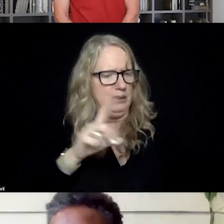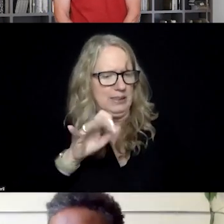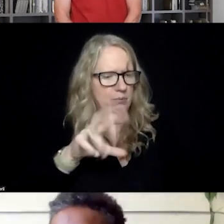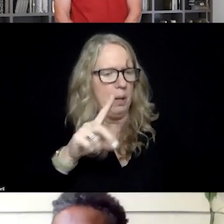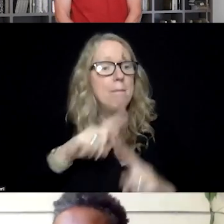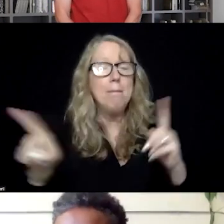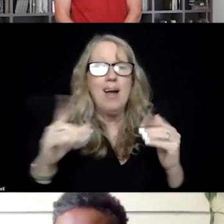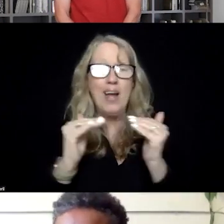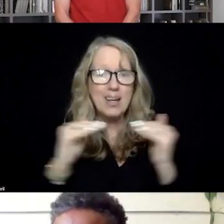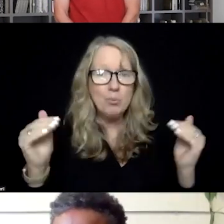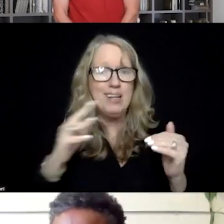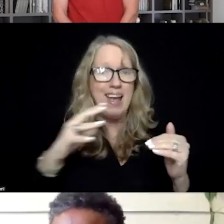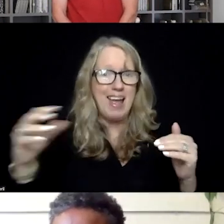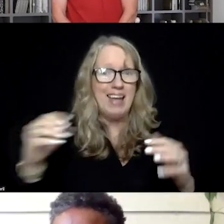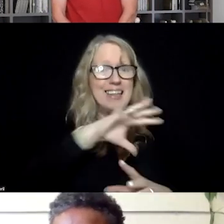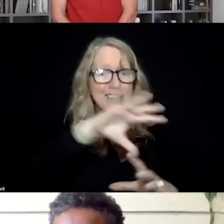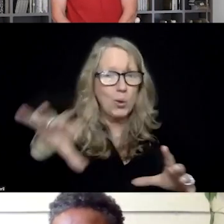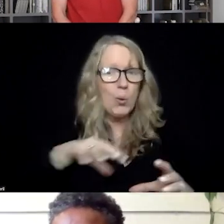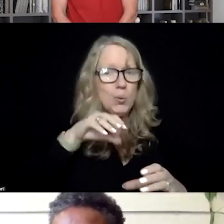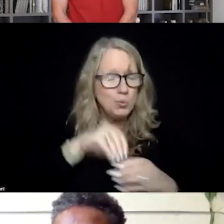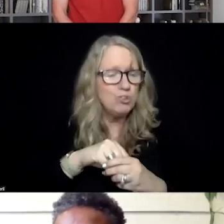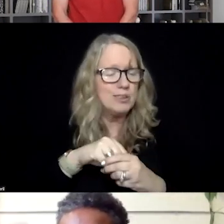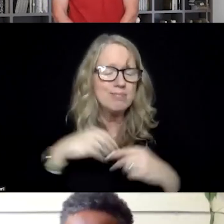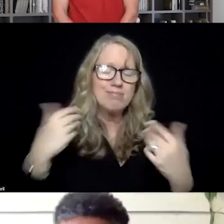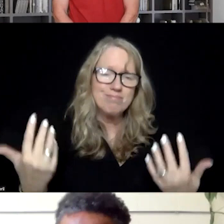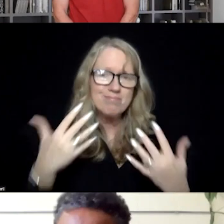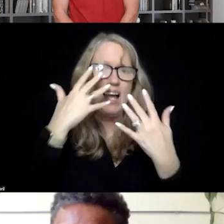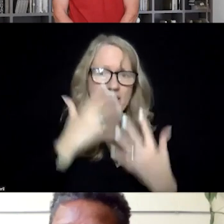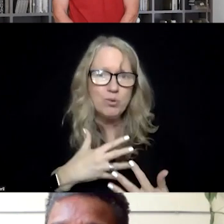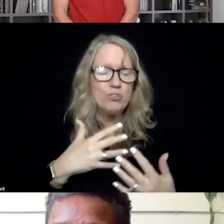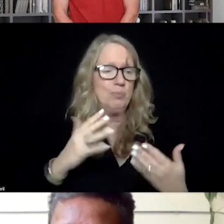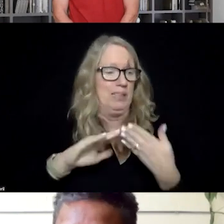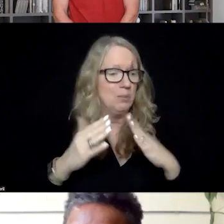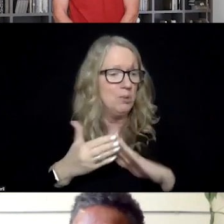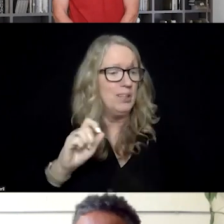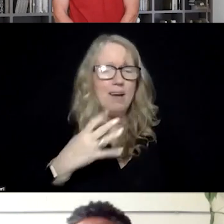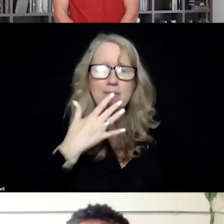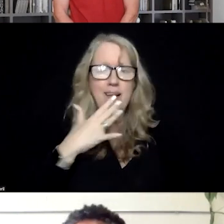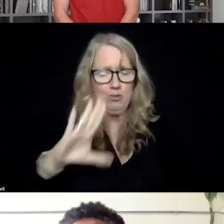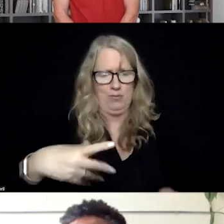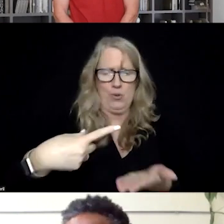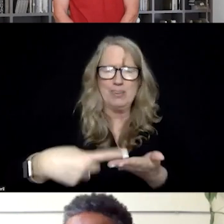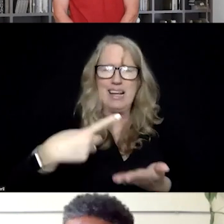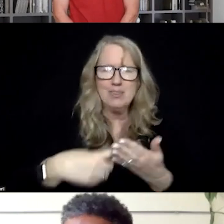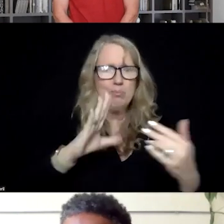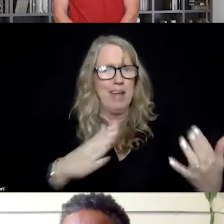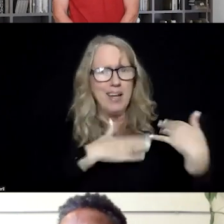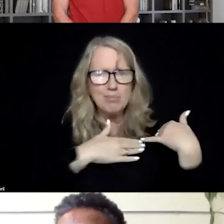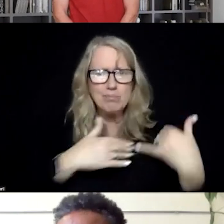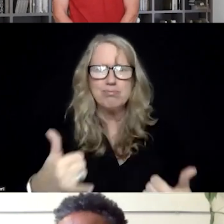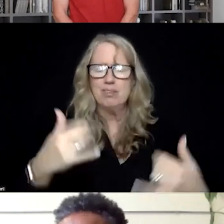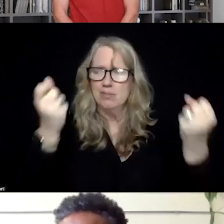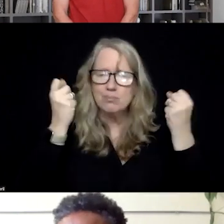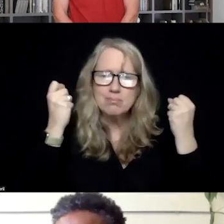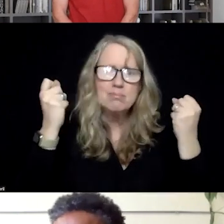inclusion. Um, and, uh, unfortunately in communities of color, these are discussions that have been going on for decades. And